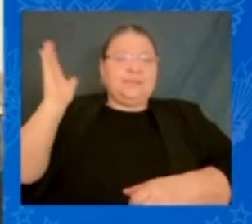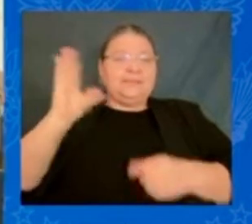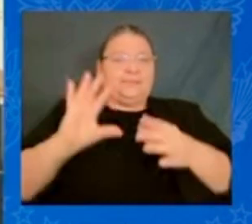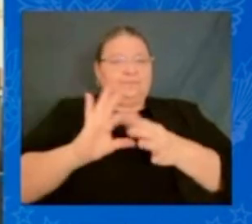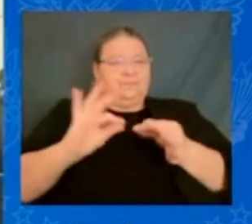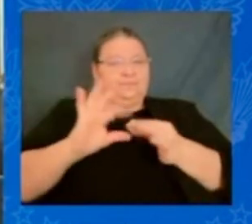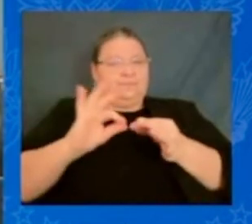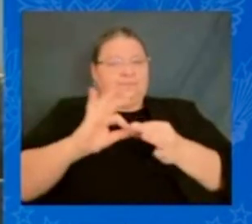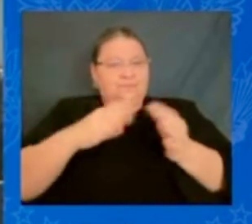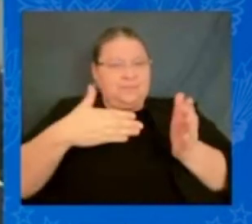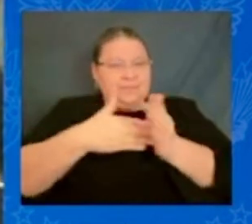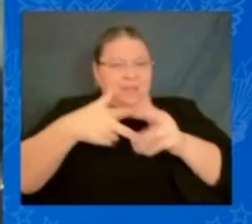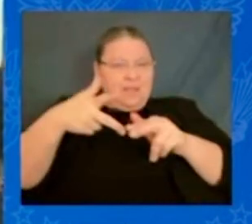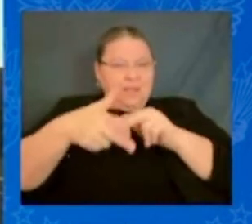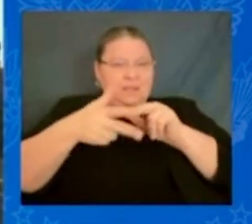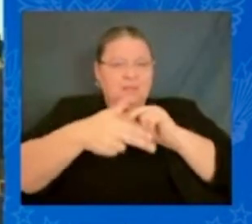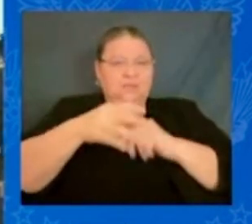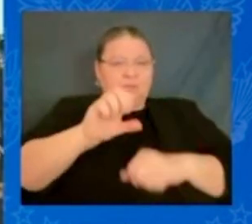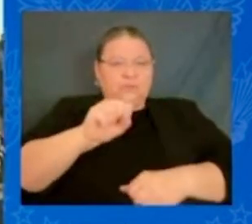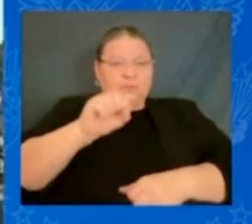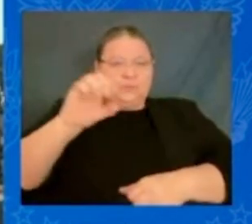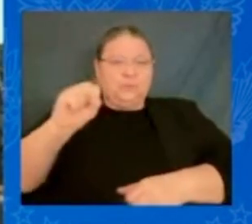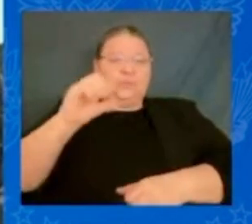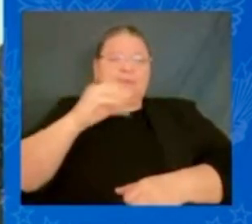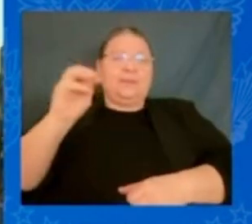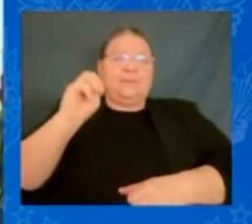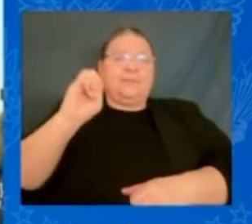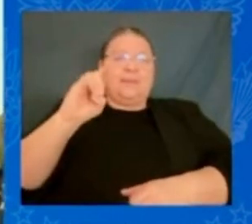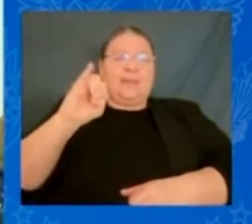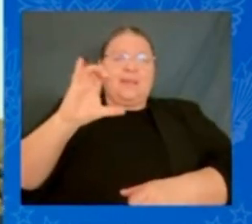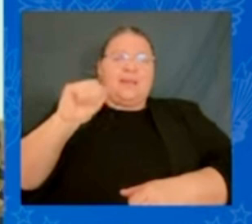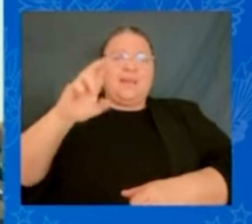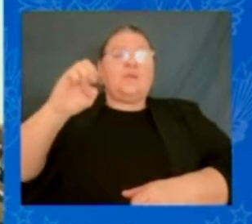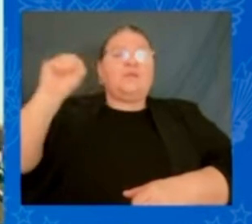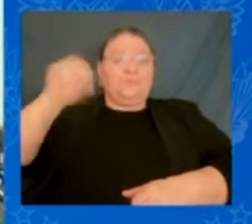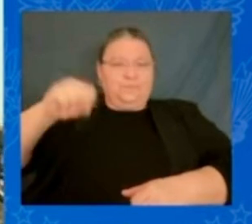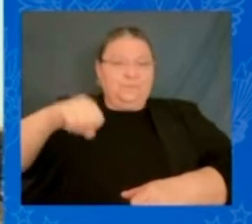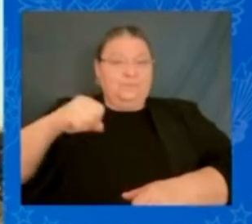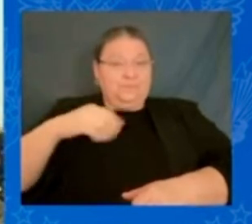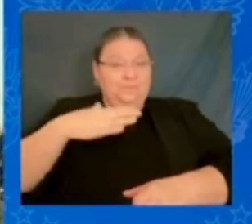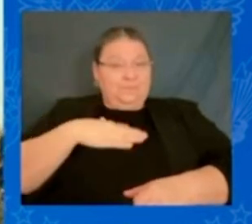Well, in my religion, we go, Bless me, Father. That's a wonderful thing.